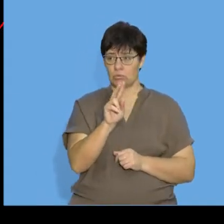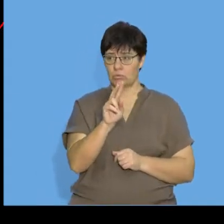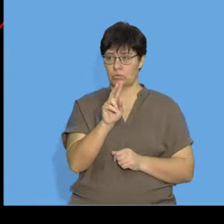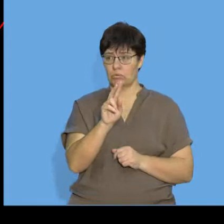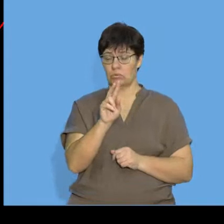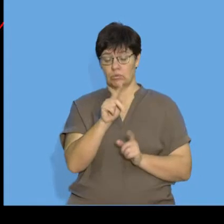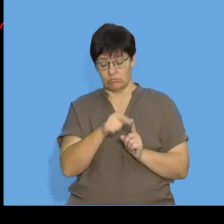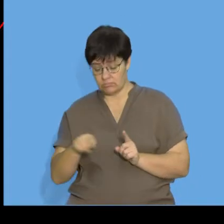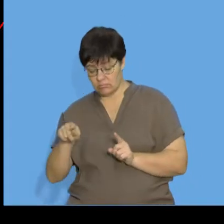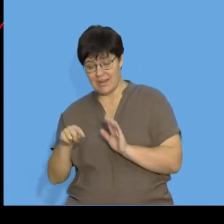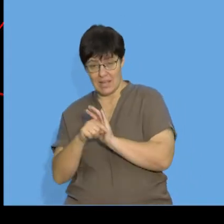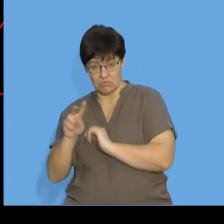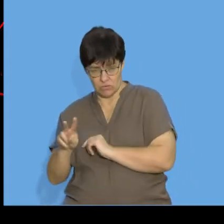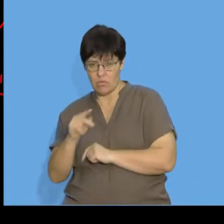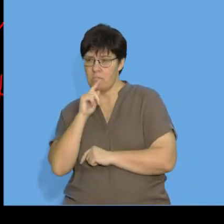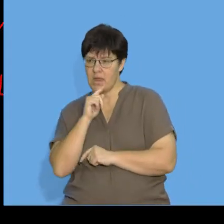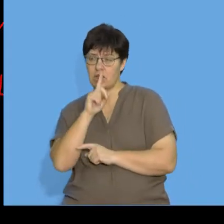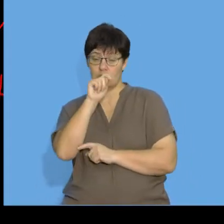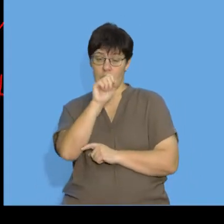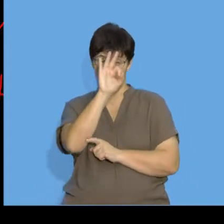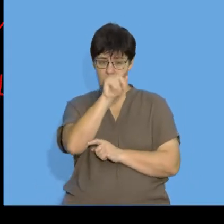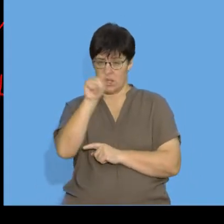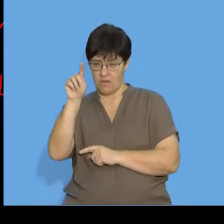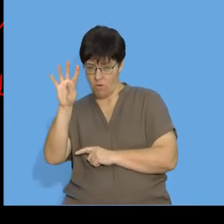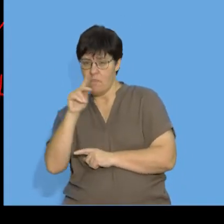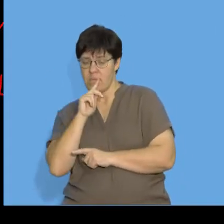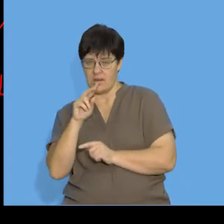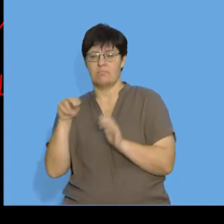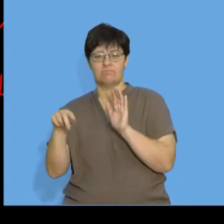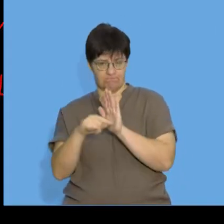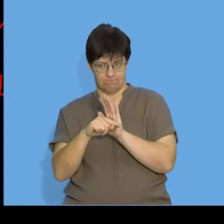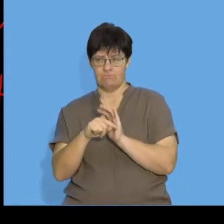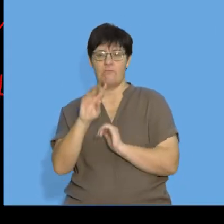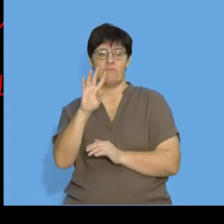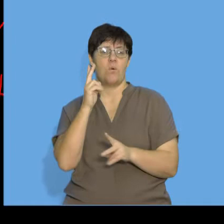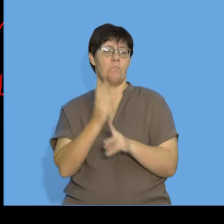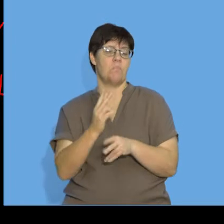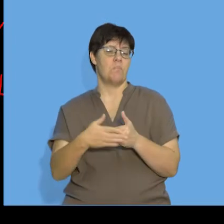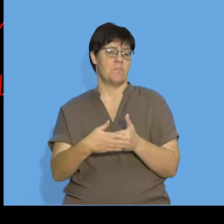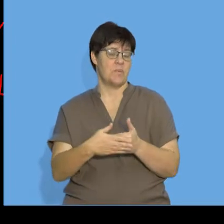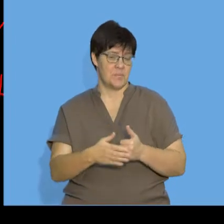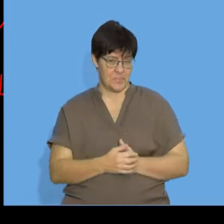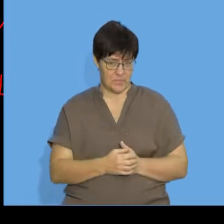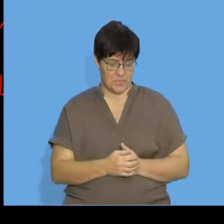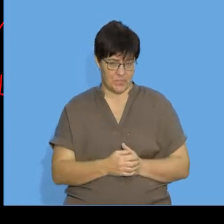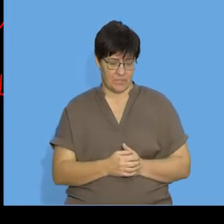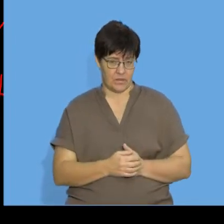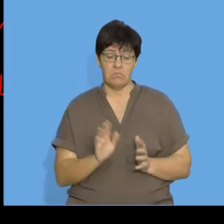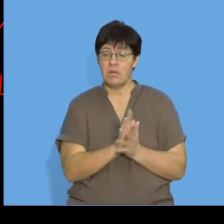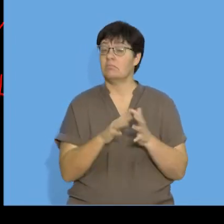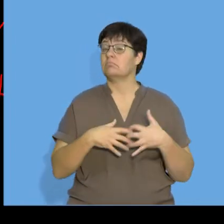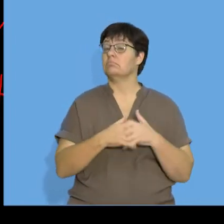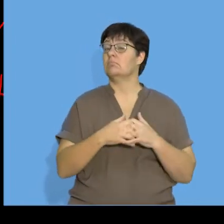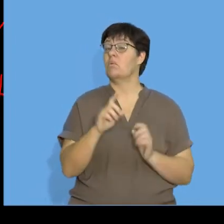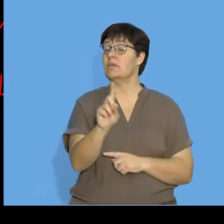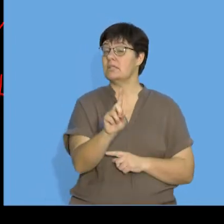two, I again see that I subtracted negative four. So, great. We have established that